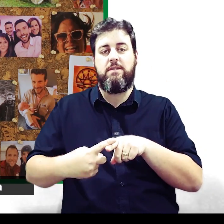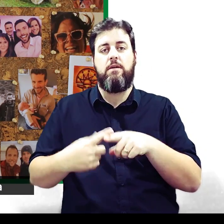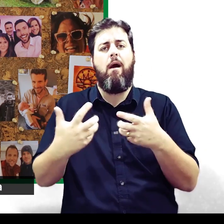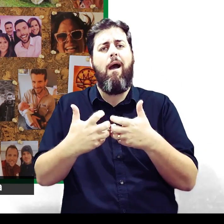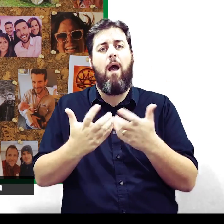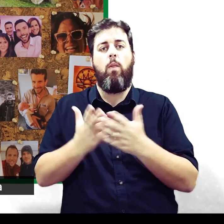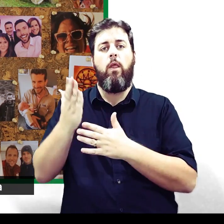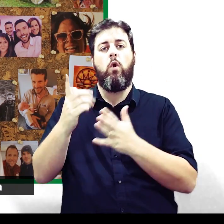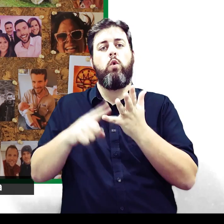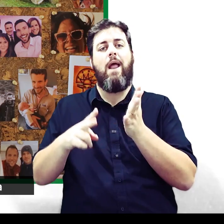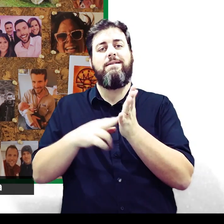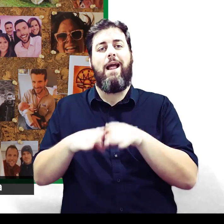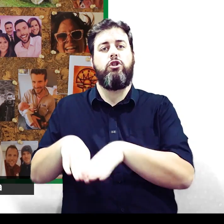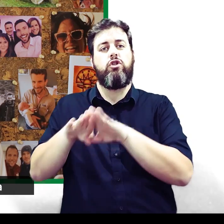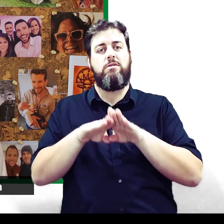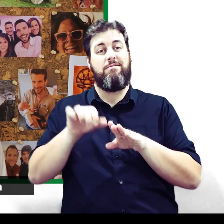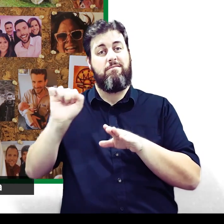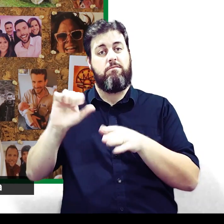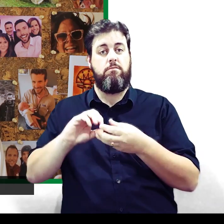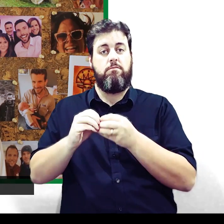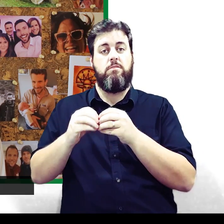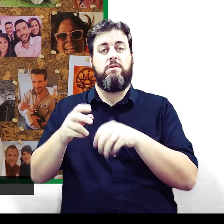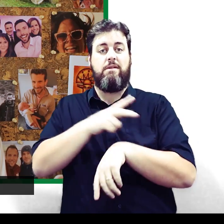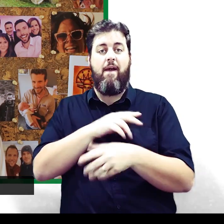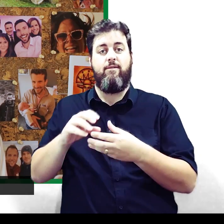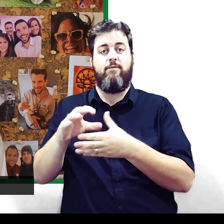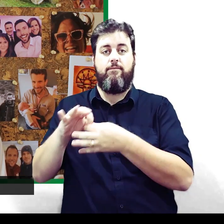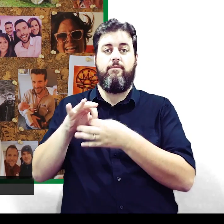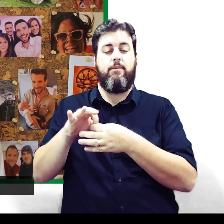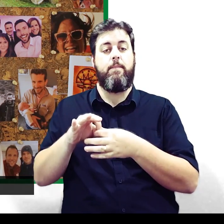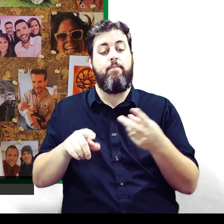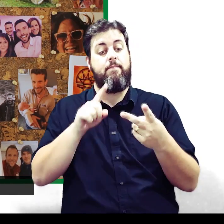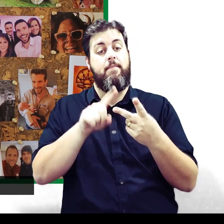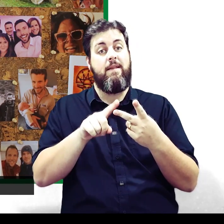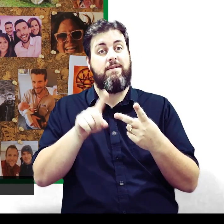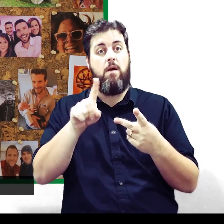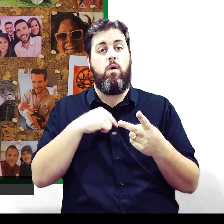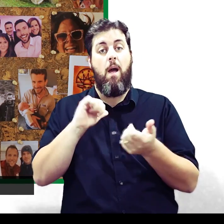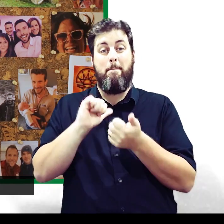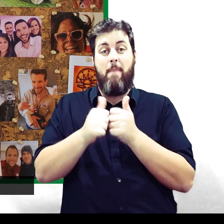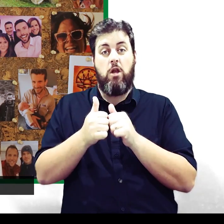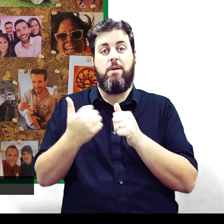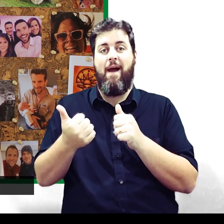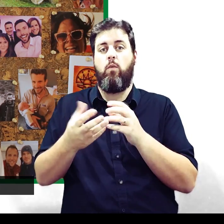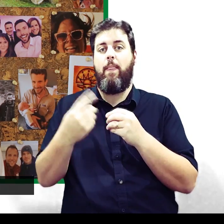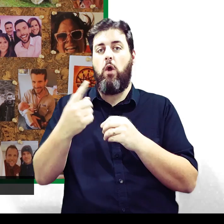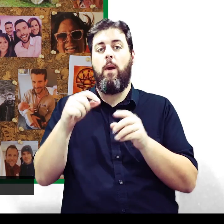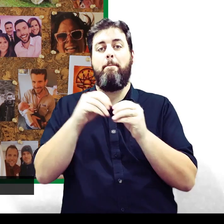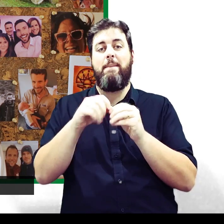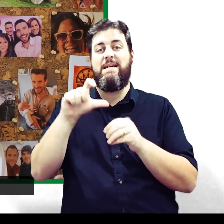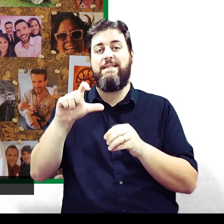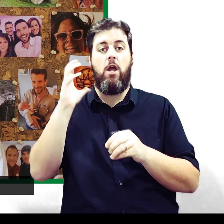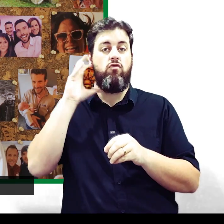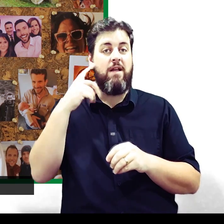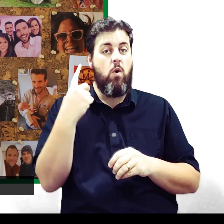United Nations. And the second is a very exciting partnership that we have with BBC's Radio